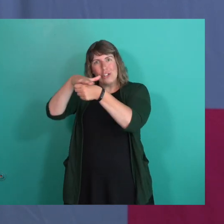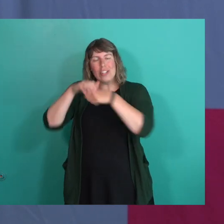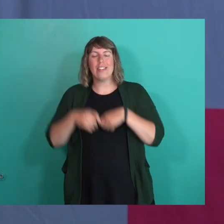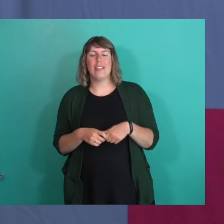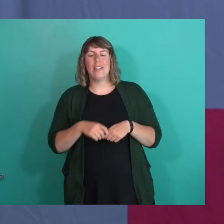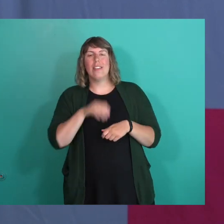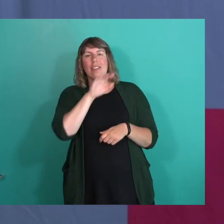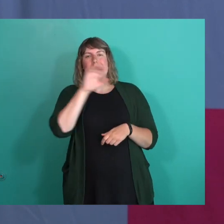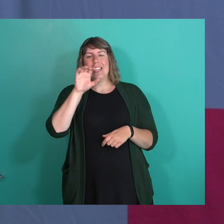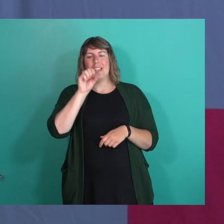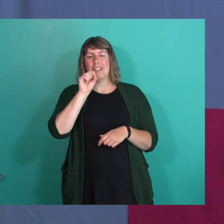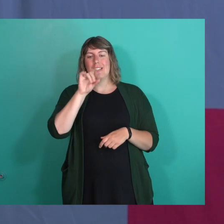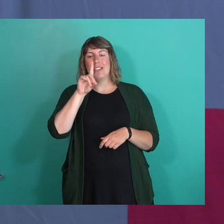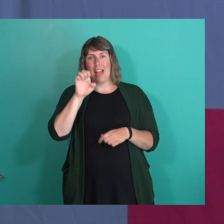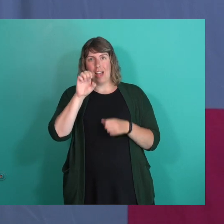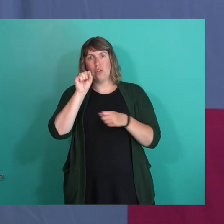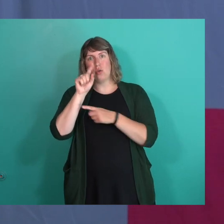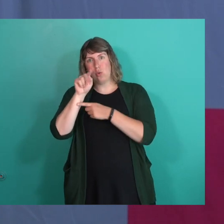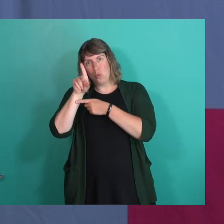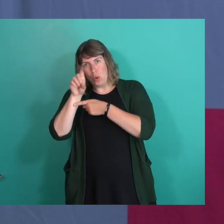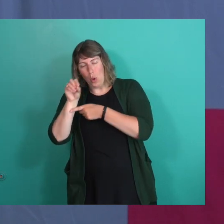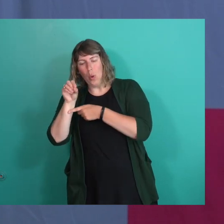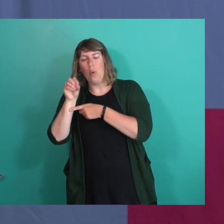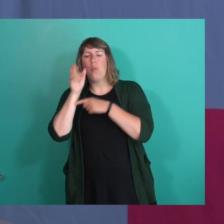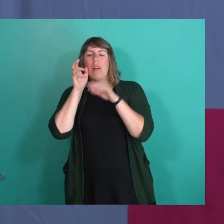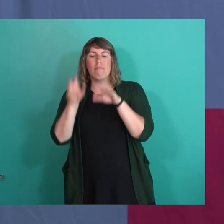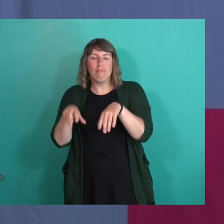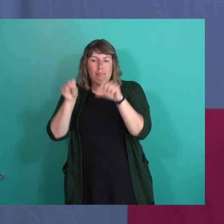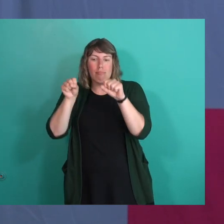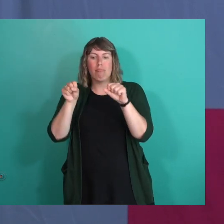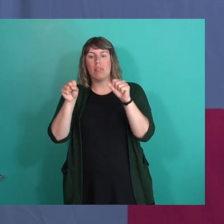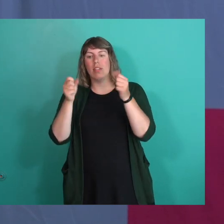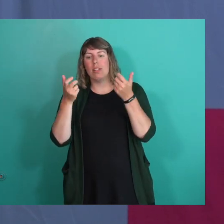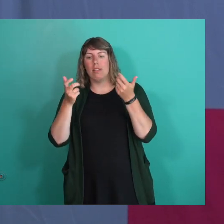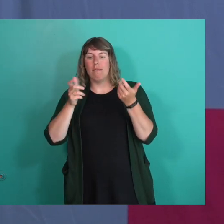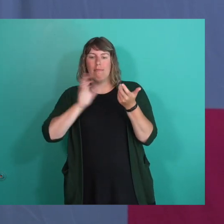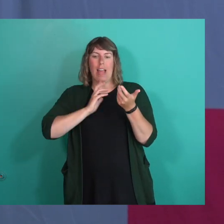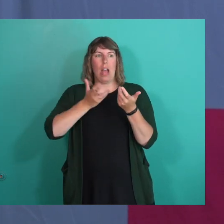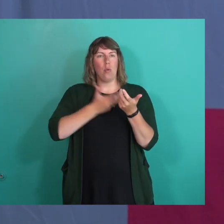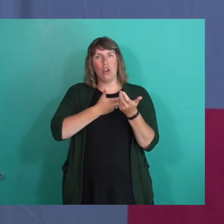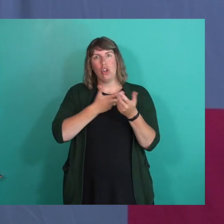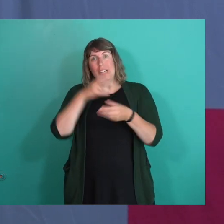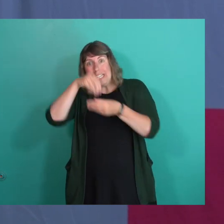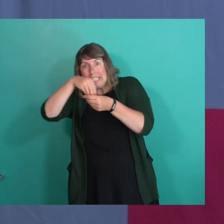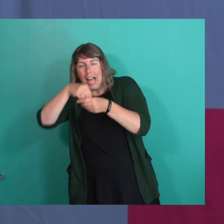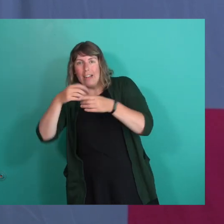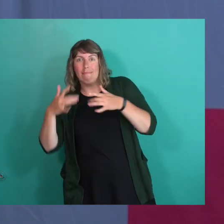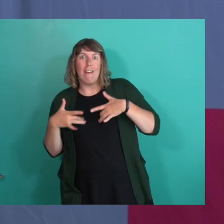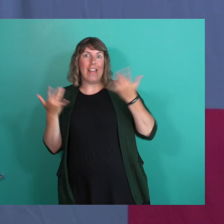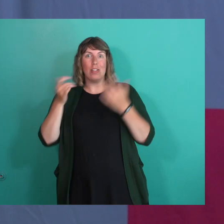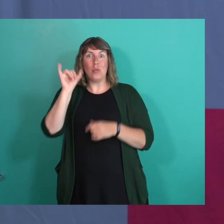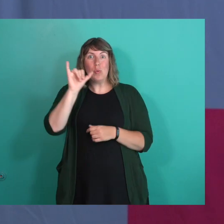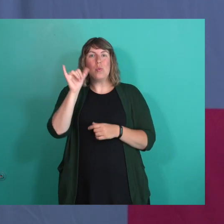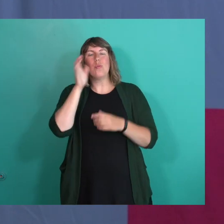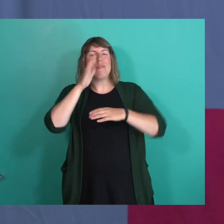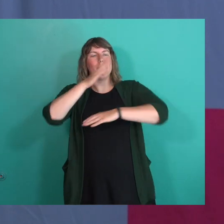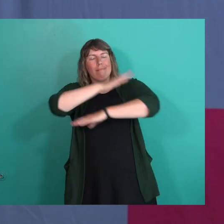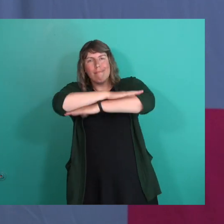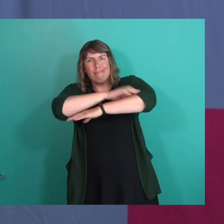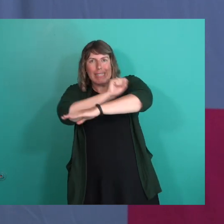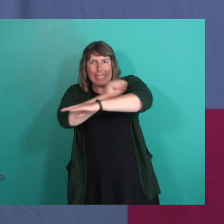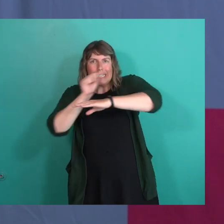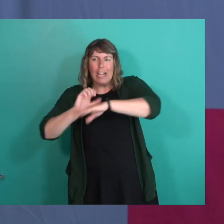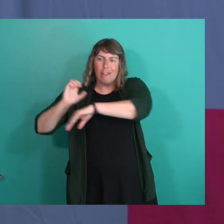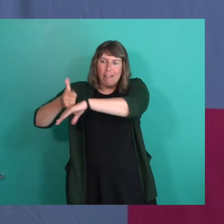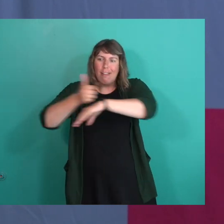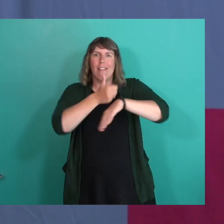Eastside Studios spot, we'll be able to do, accommodate all of our sort of in-house events. So everyone will get a spot and the stage and, you